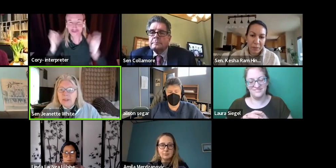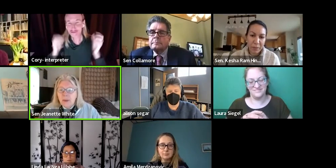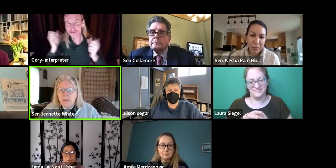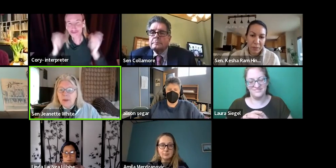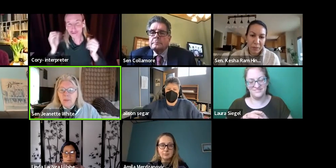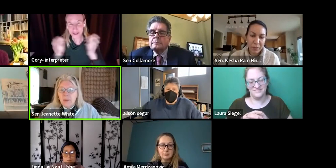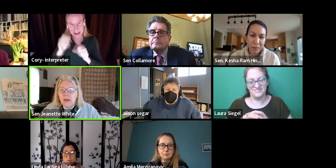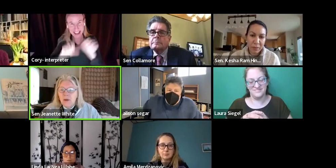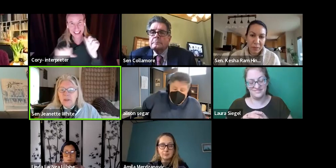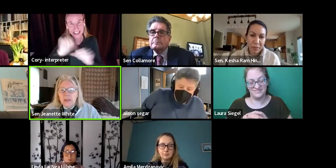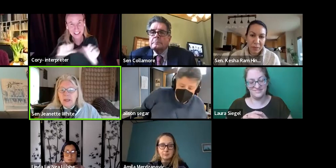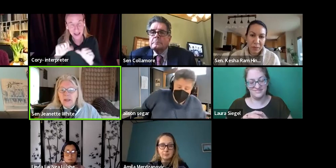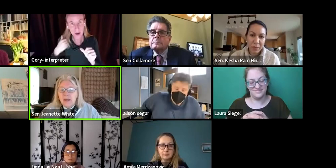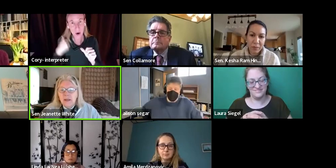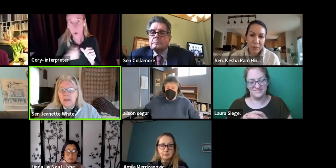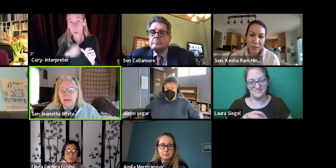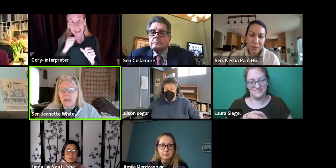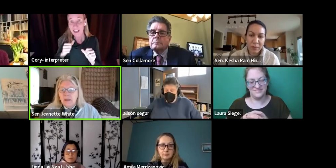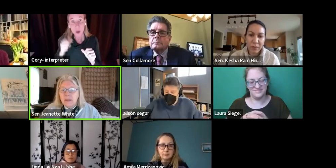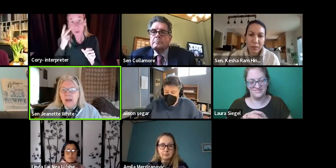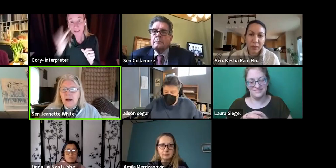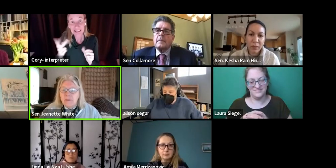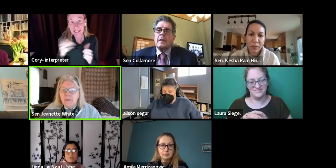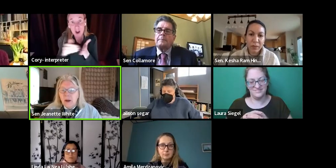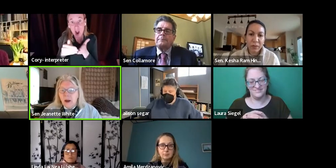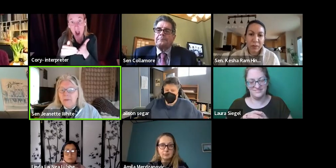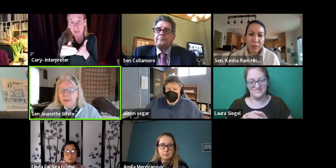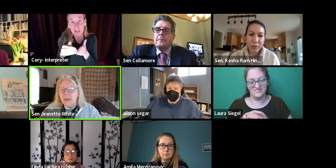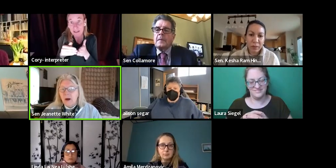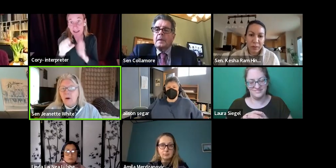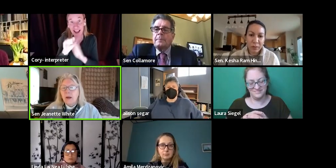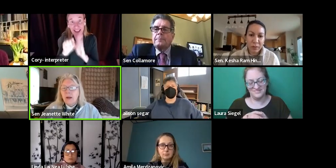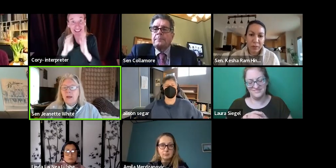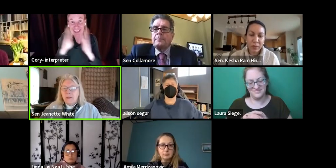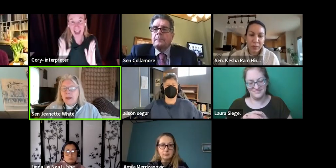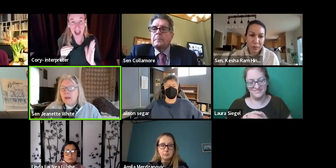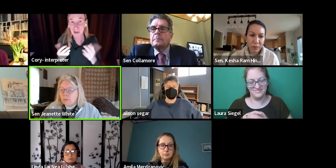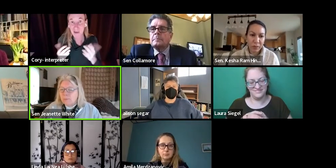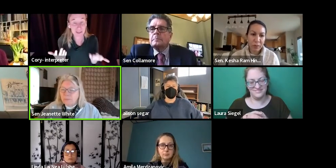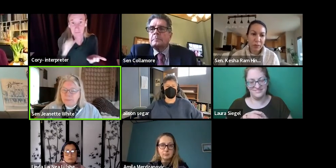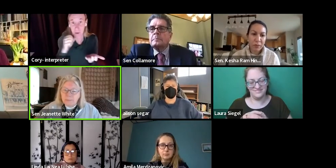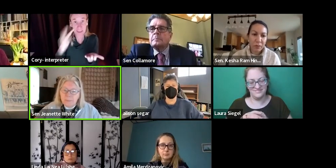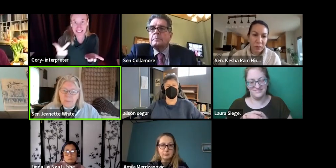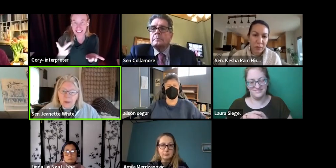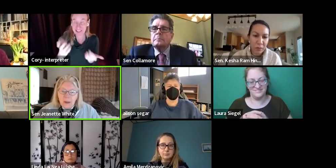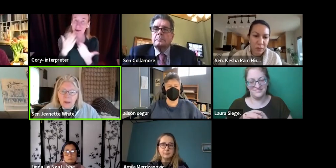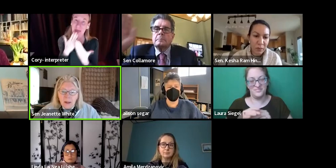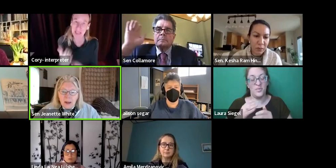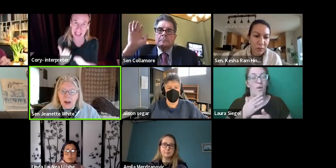was something that we don't see in the, in the State House very often. So, thank you.